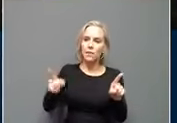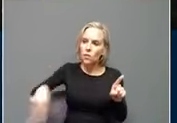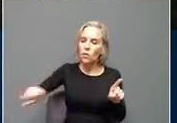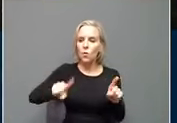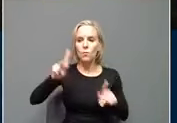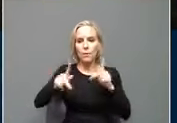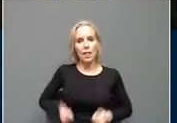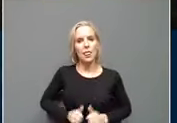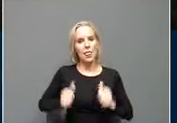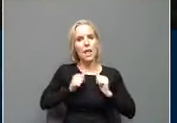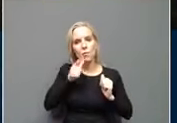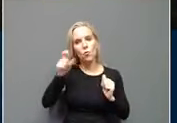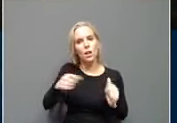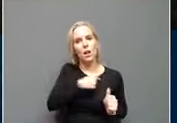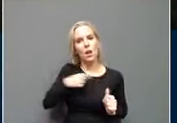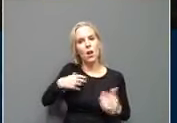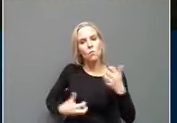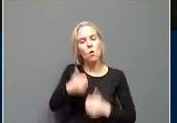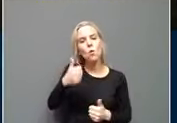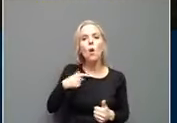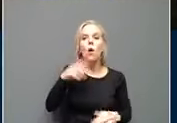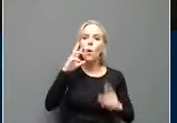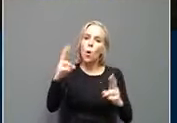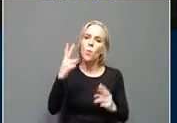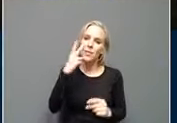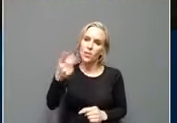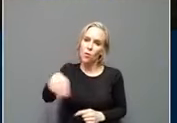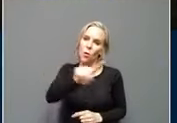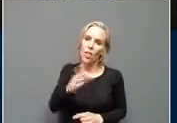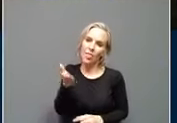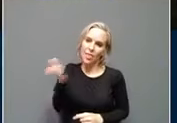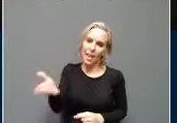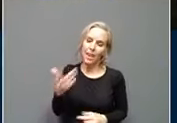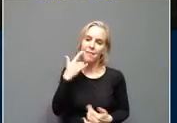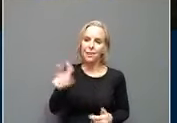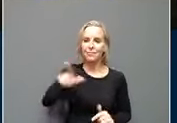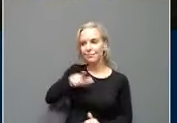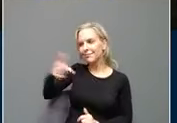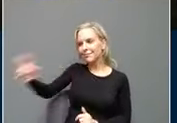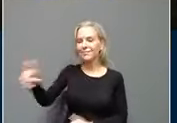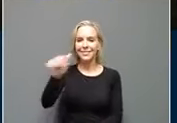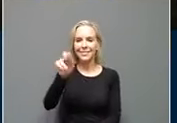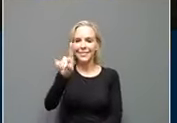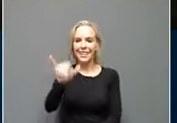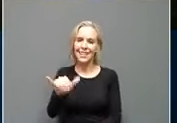need us most. I hope to see you there, and now I will pass it off to Andy. Thank you.